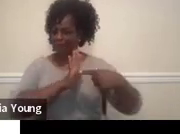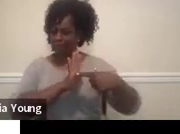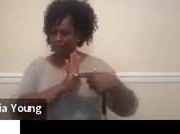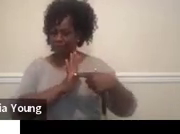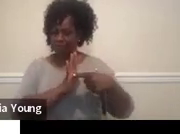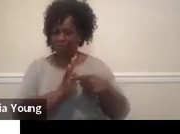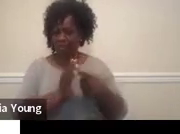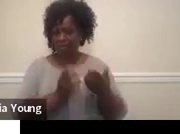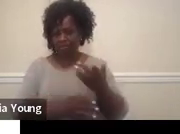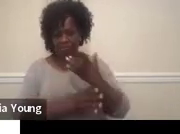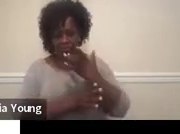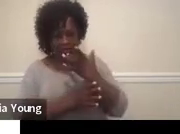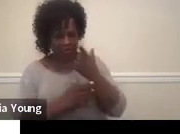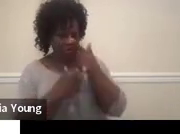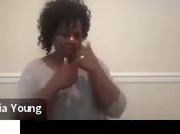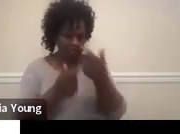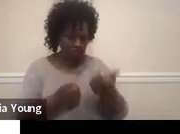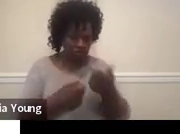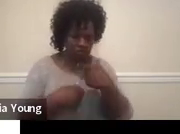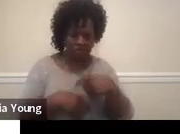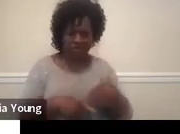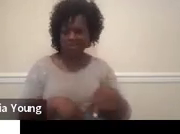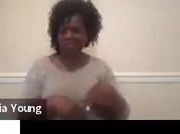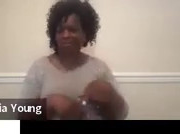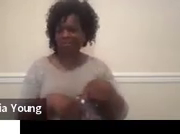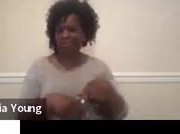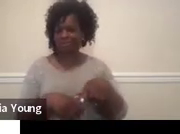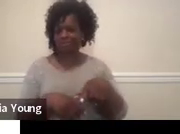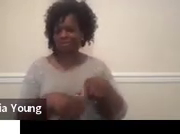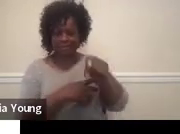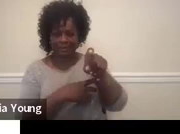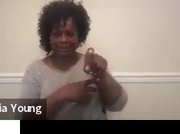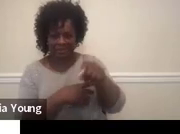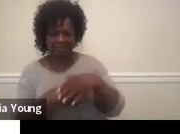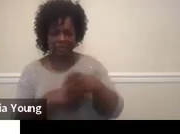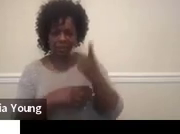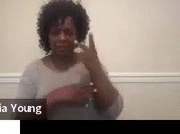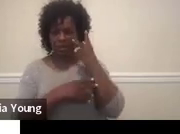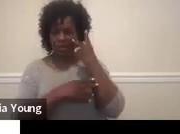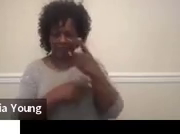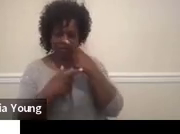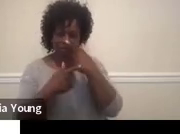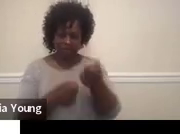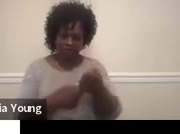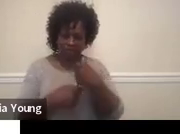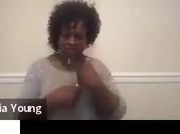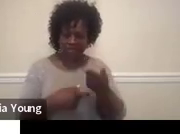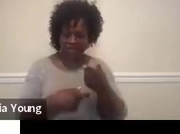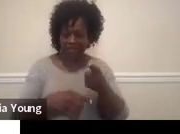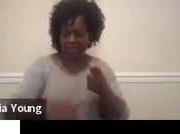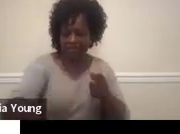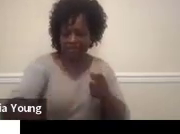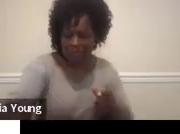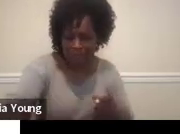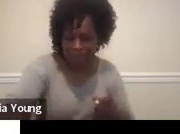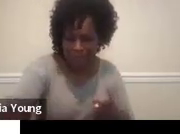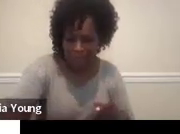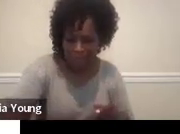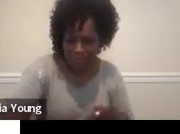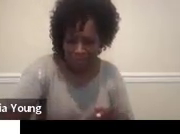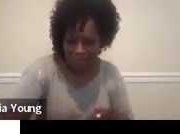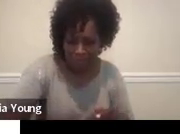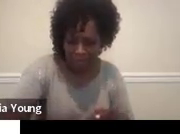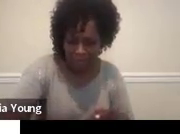know about preferences, interests, strengths, and needs. I wanted to see whether they were interest inventories, list of rating skills,